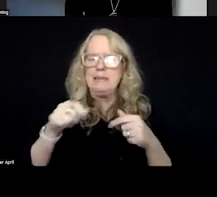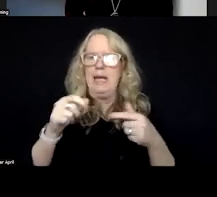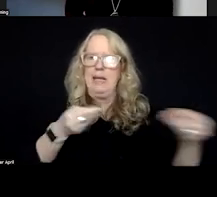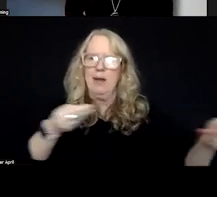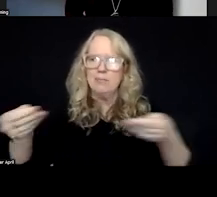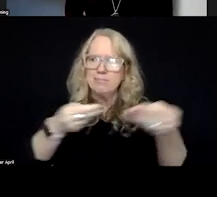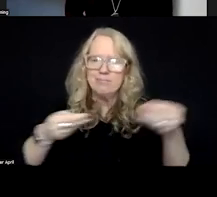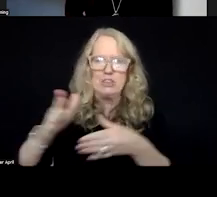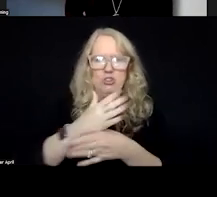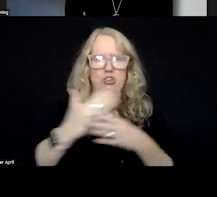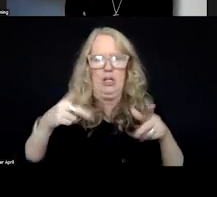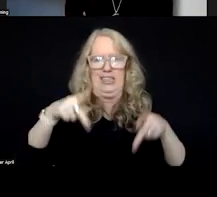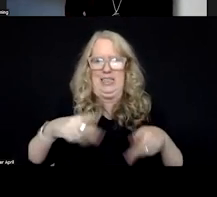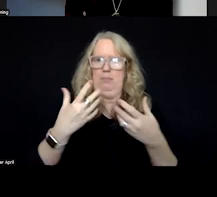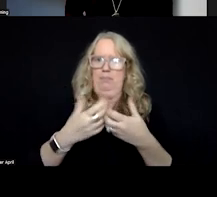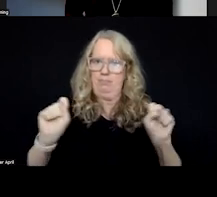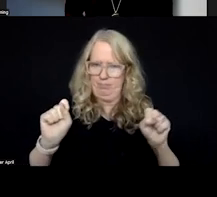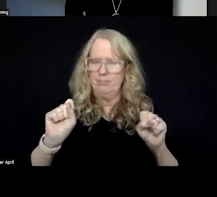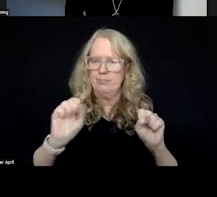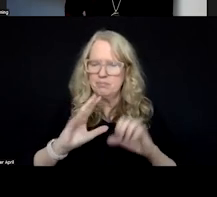that helps keep the space safe and secure.